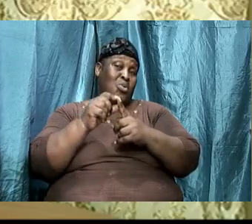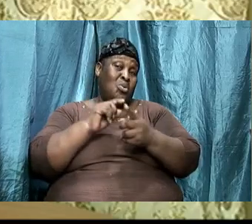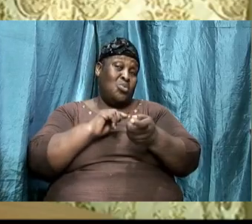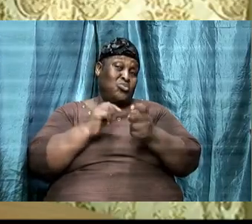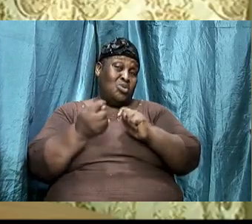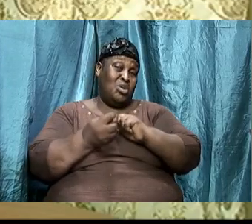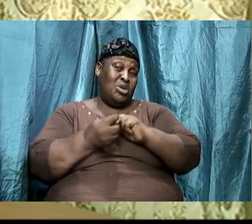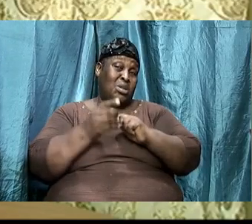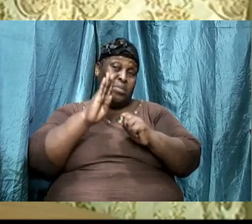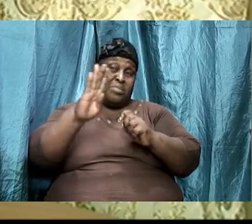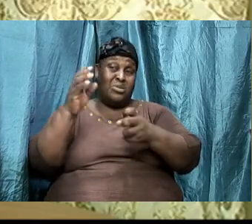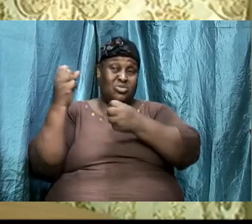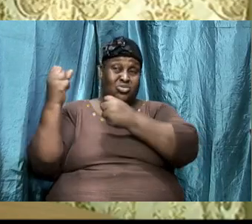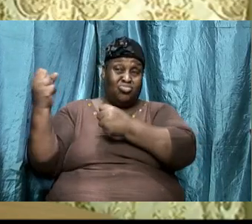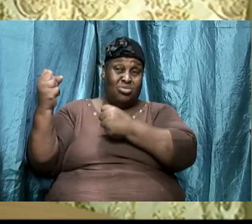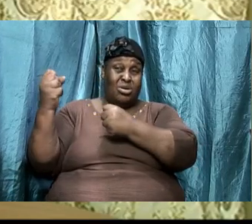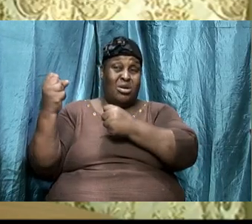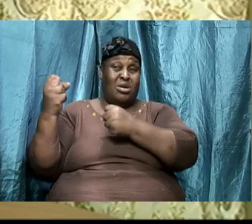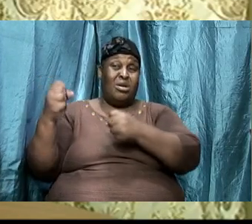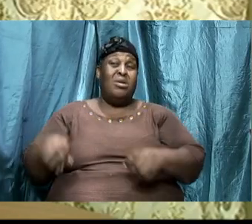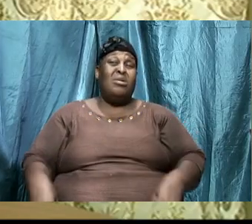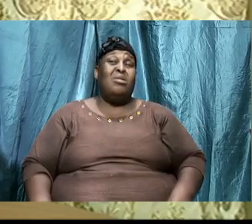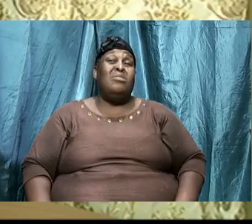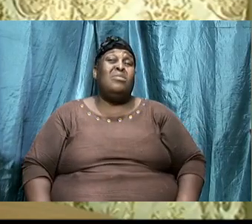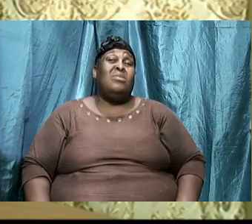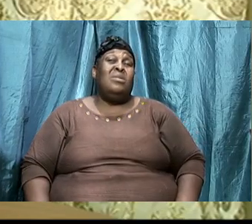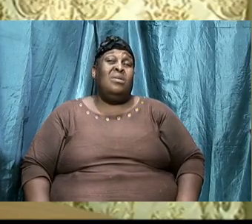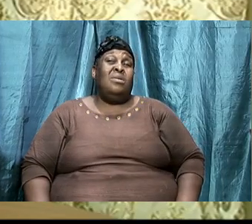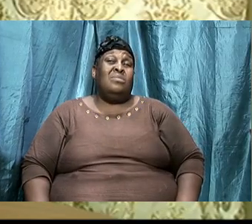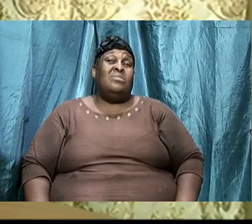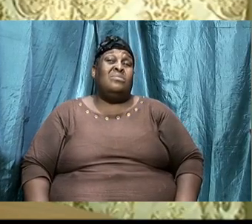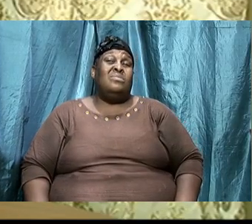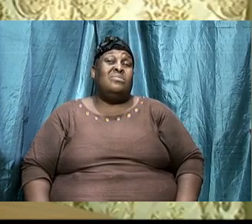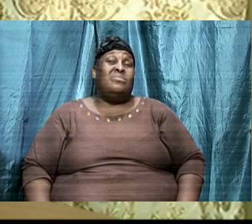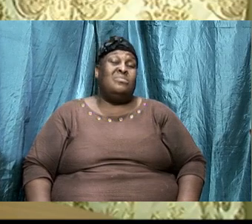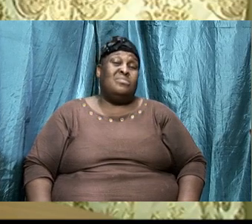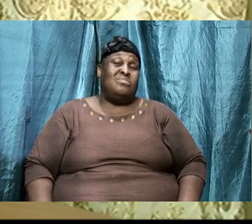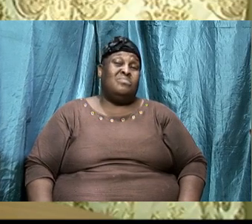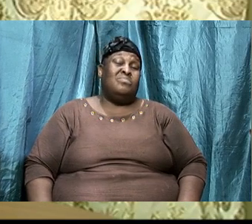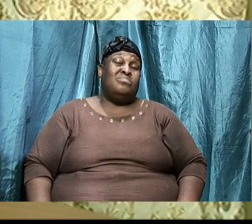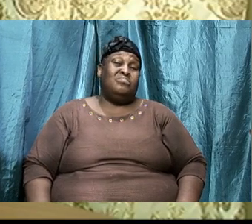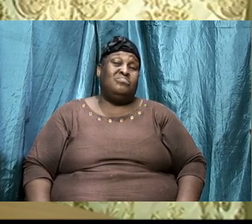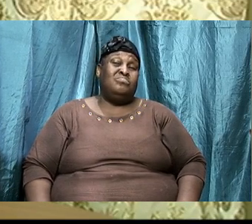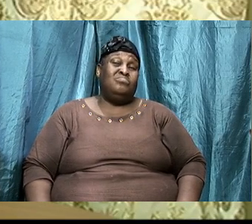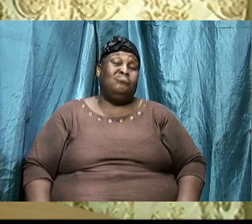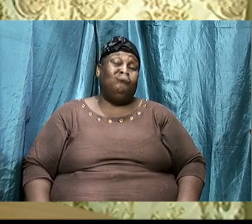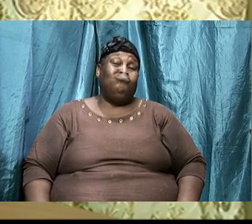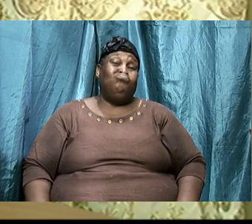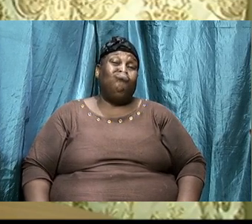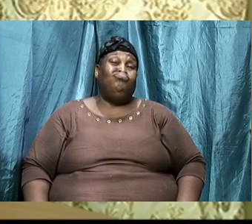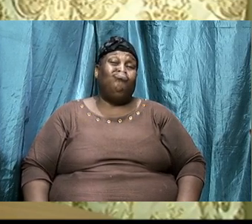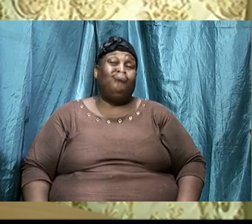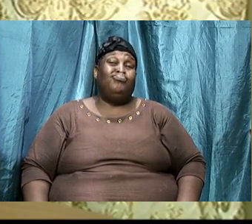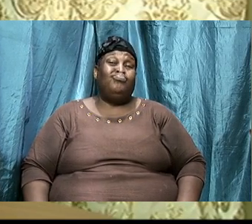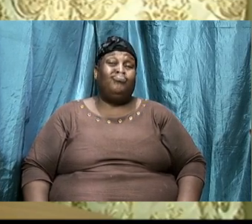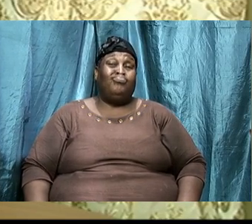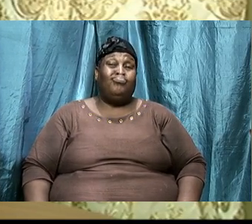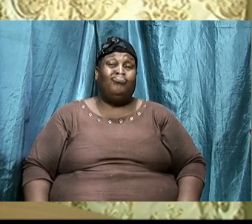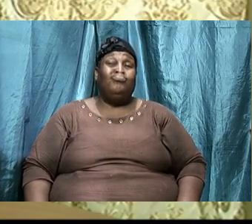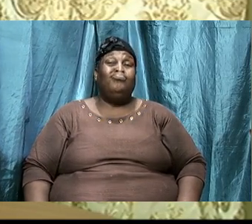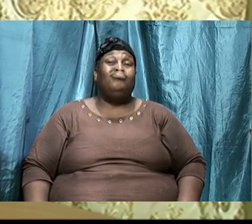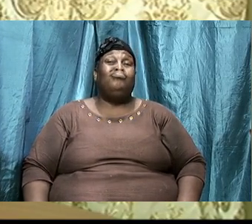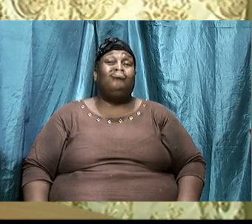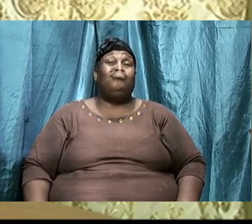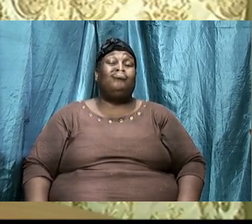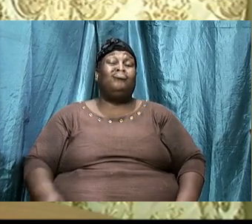here be strong that is from the same Ephesians 9 6 10 the